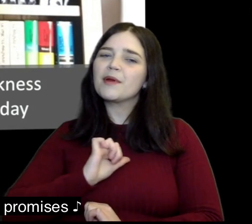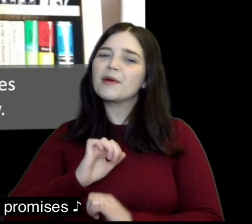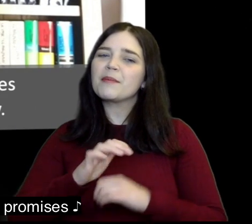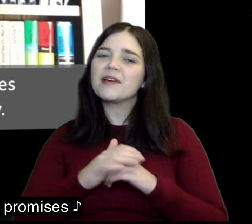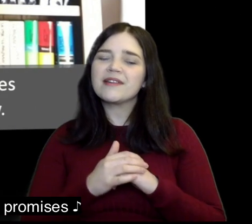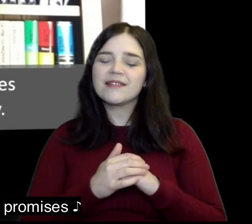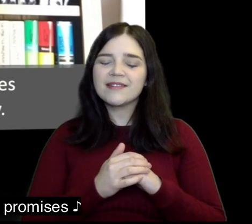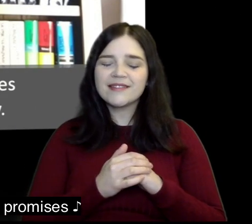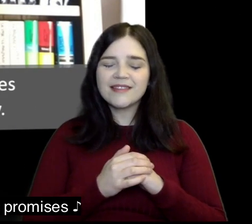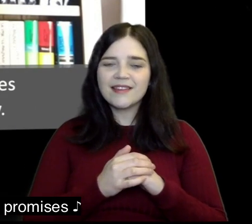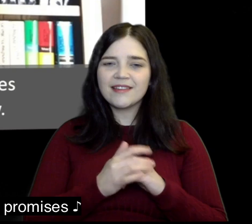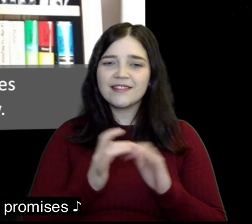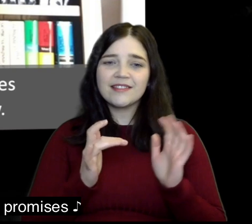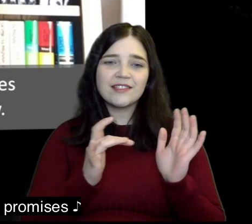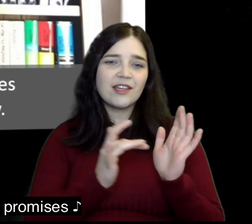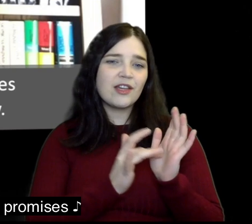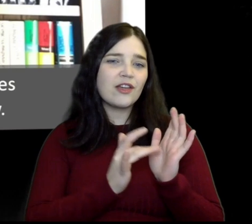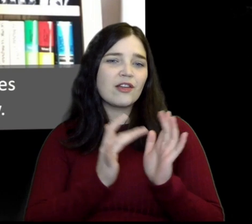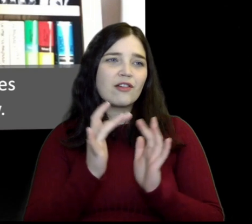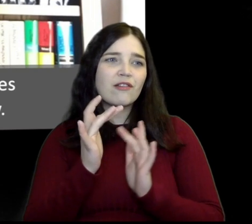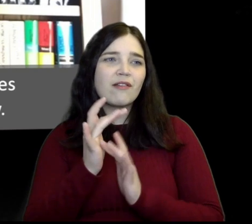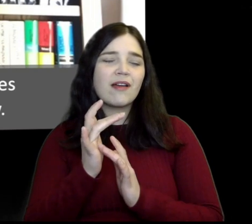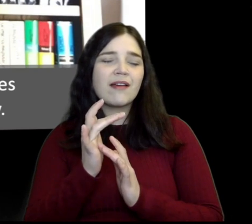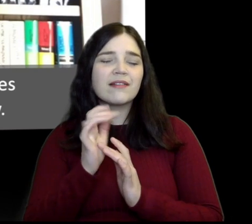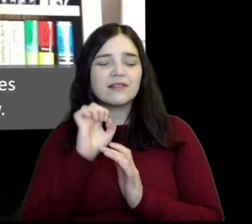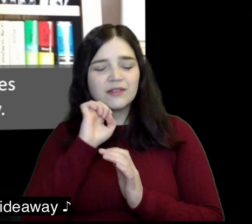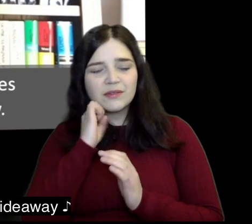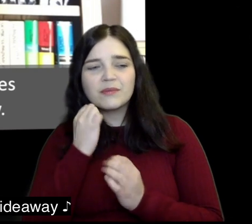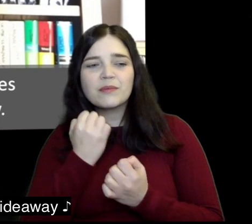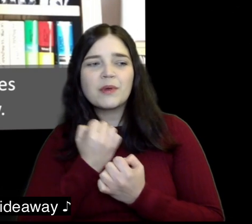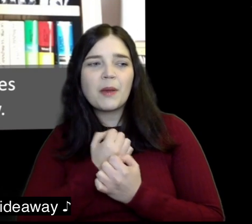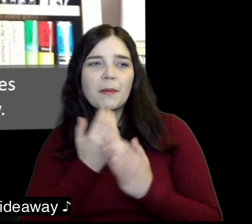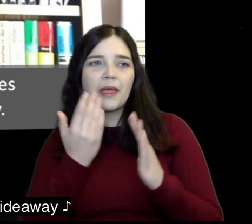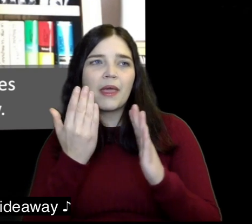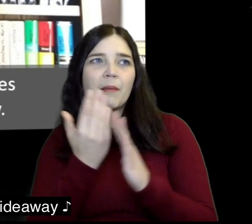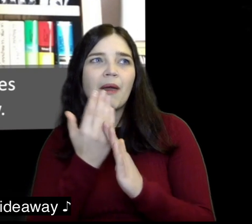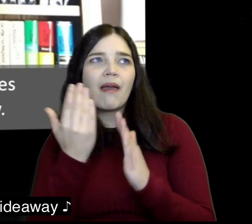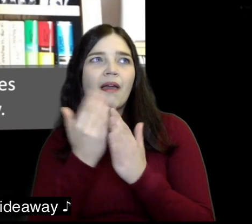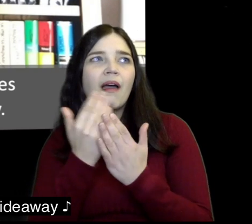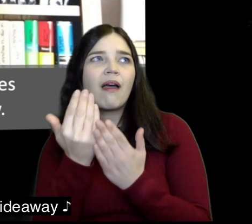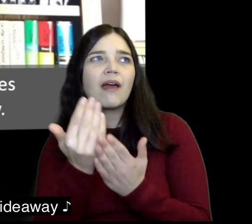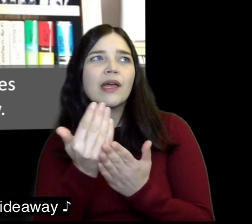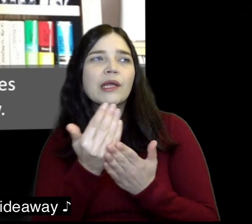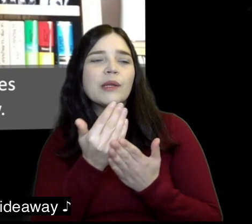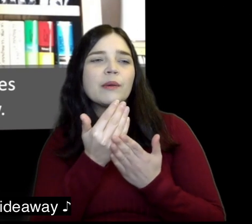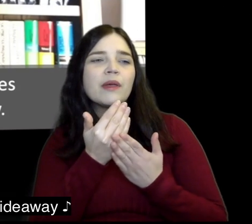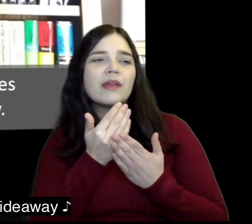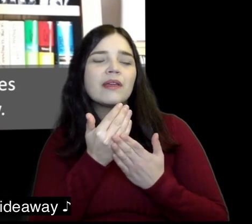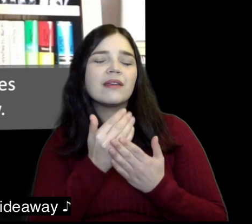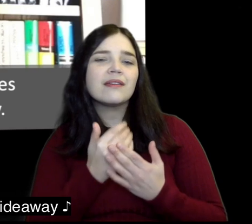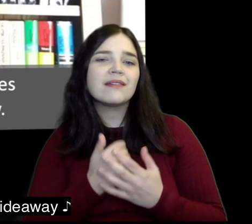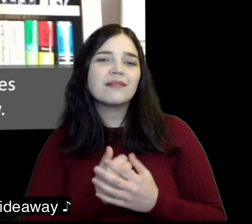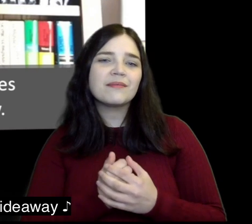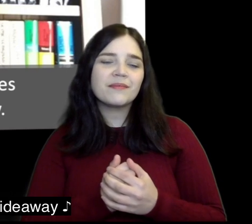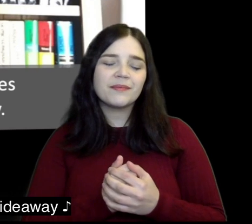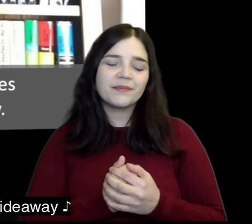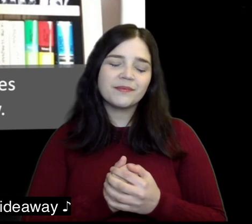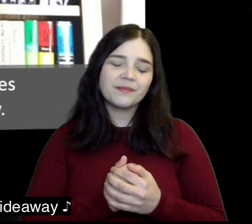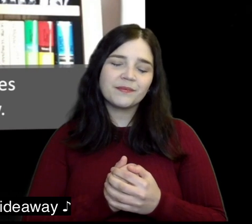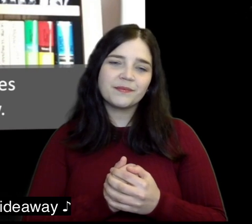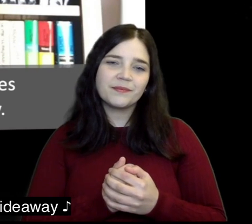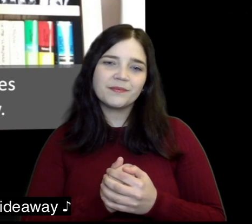I will stand upon His promises Christ